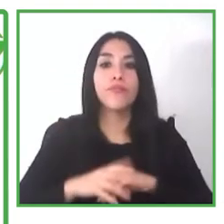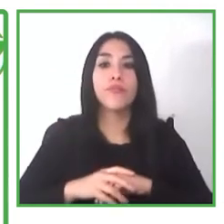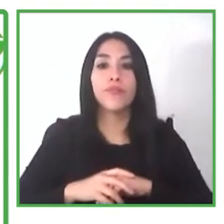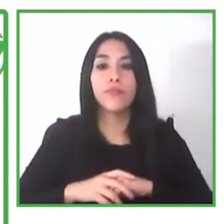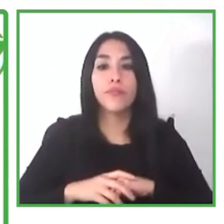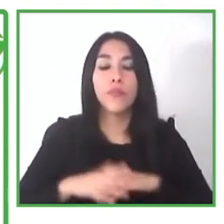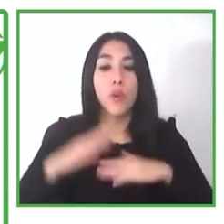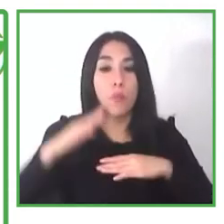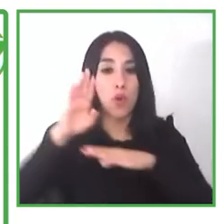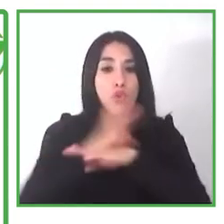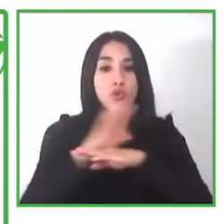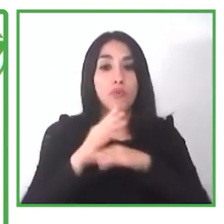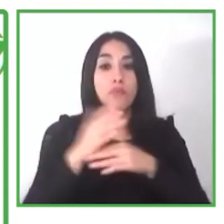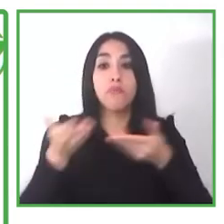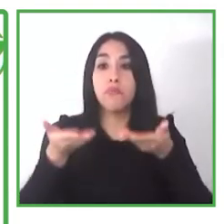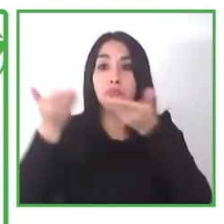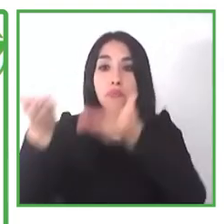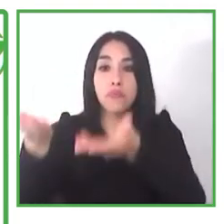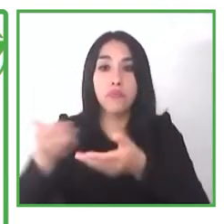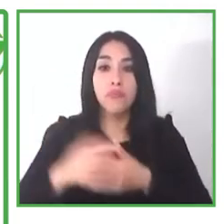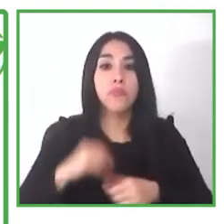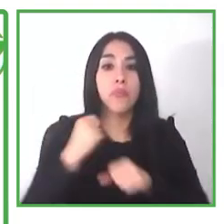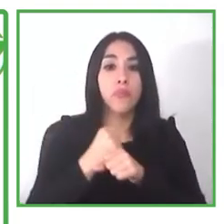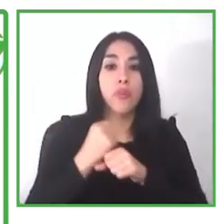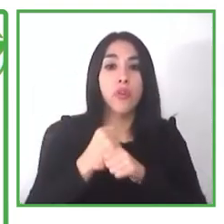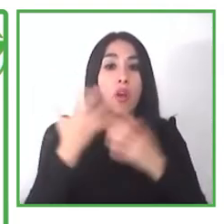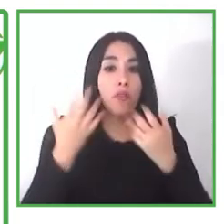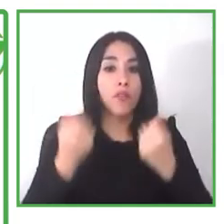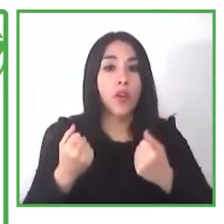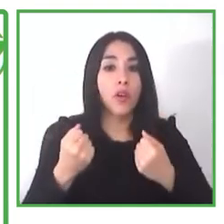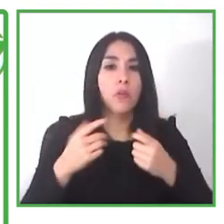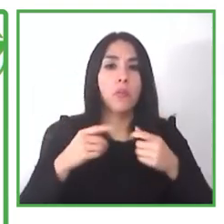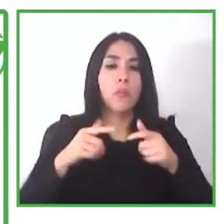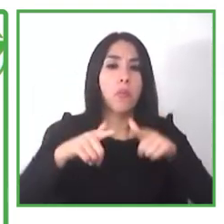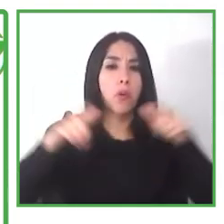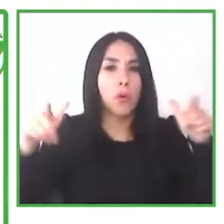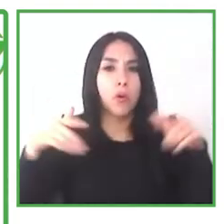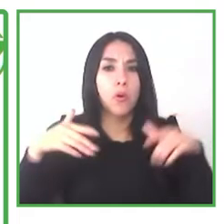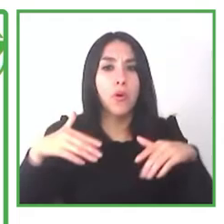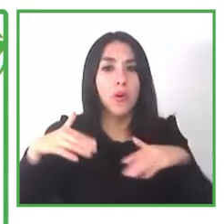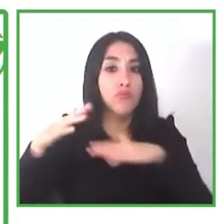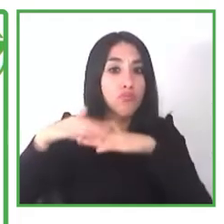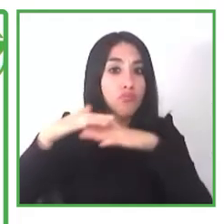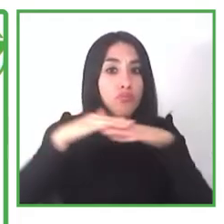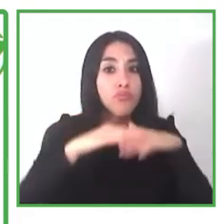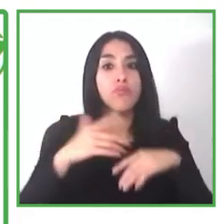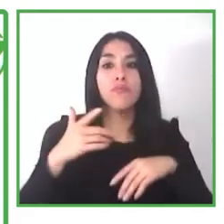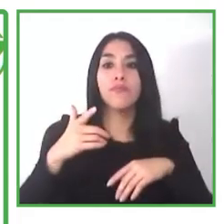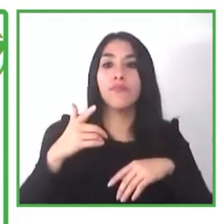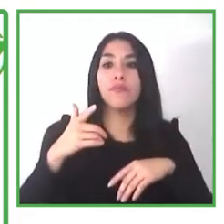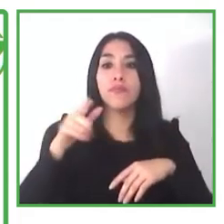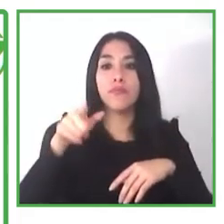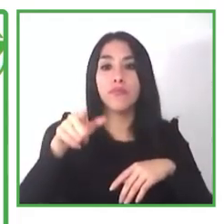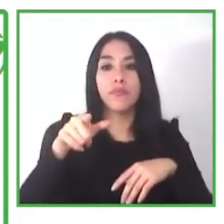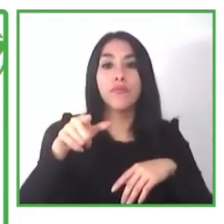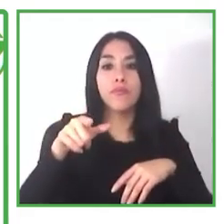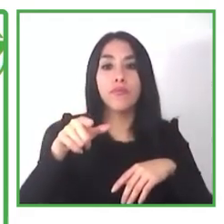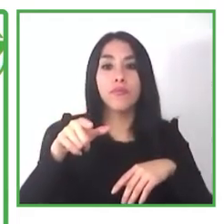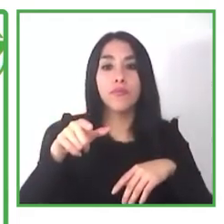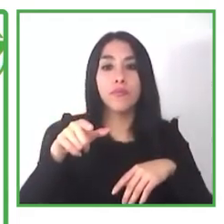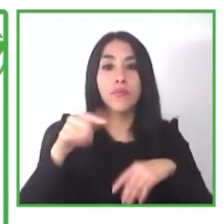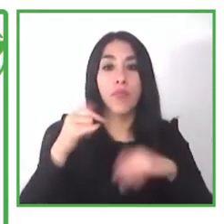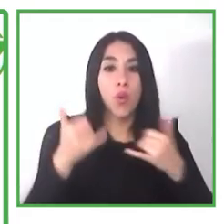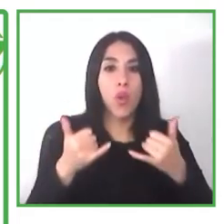and julian is nowadays the person in charge of the active houses so that includes gives